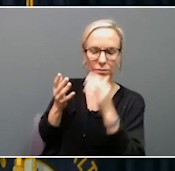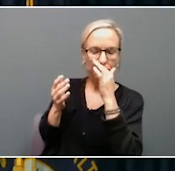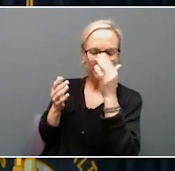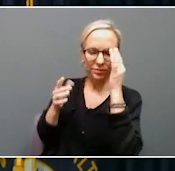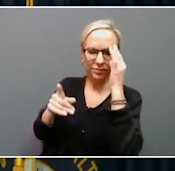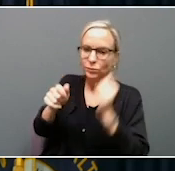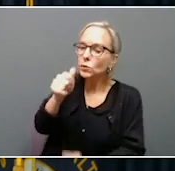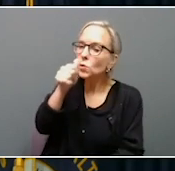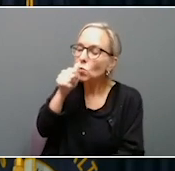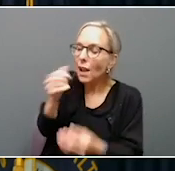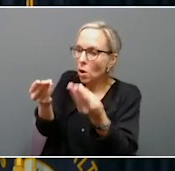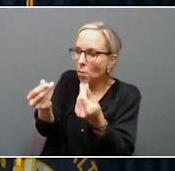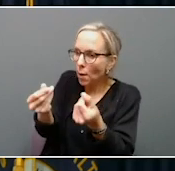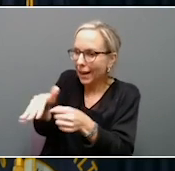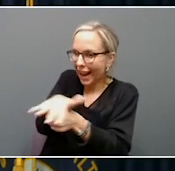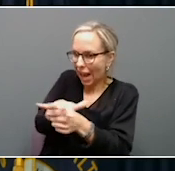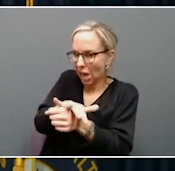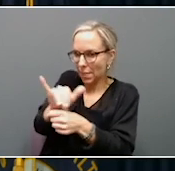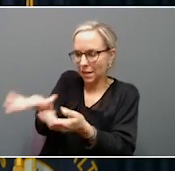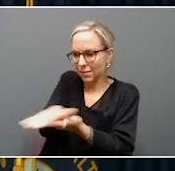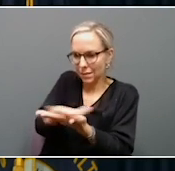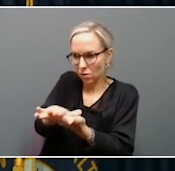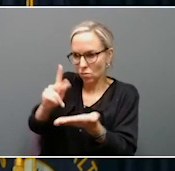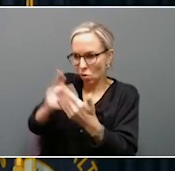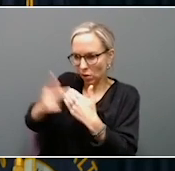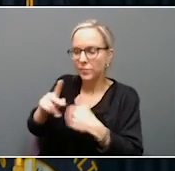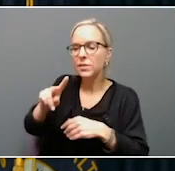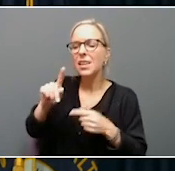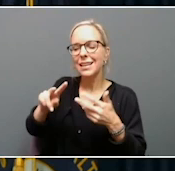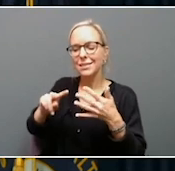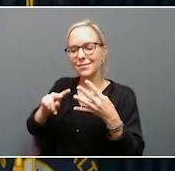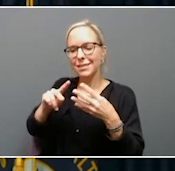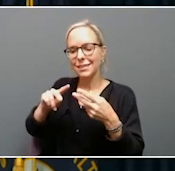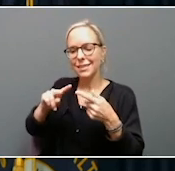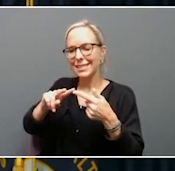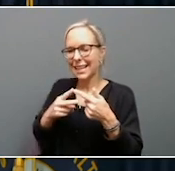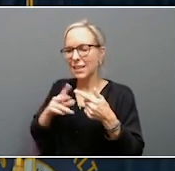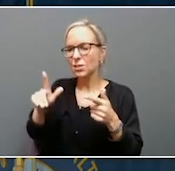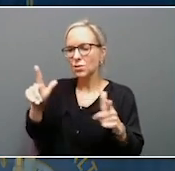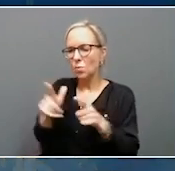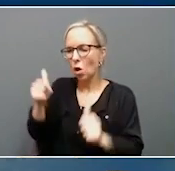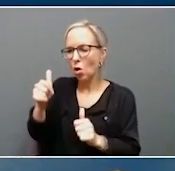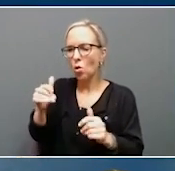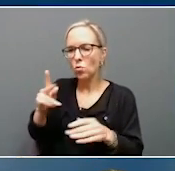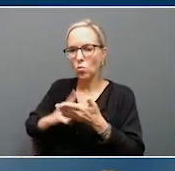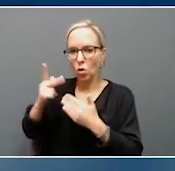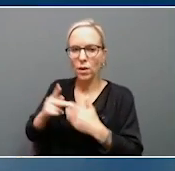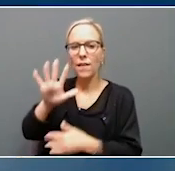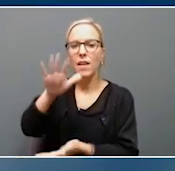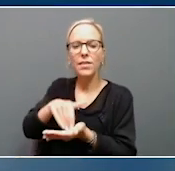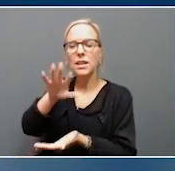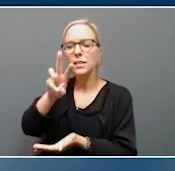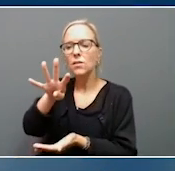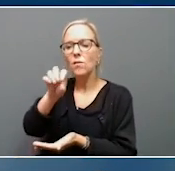property debris removal program, the second smaller program, 5,673 tons of